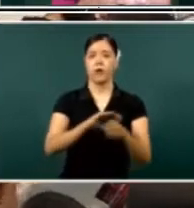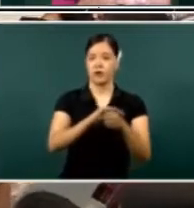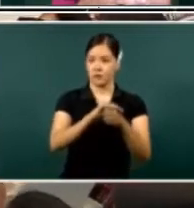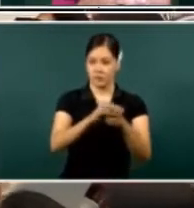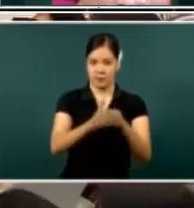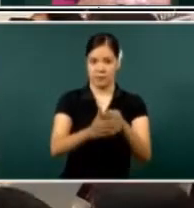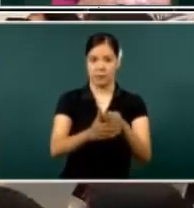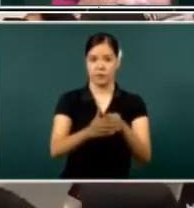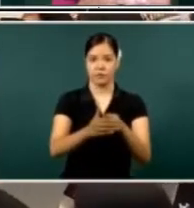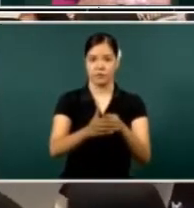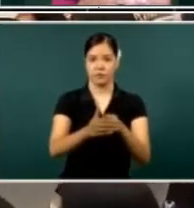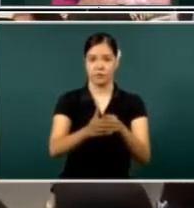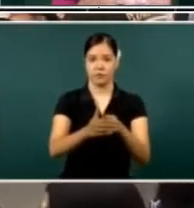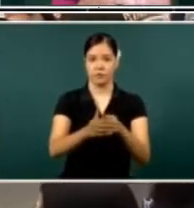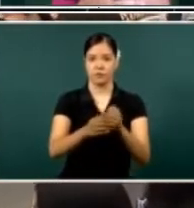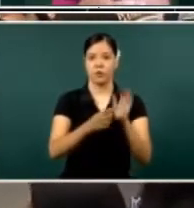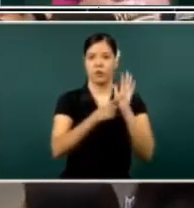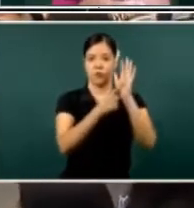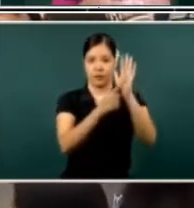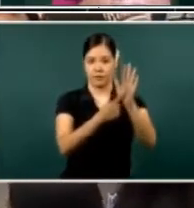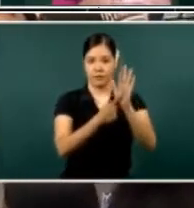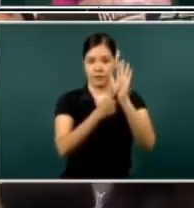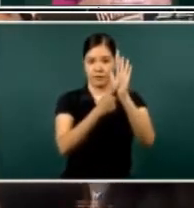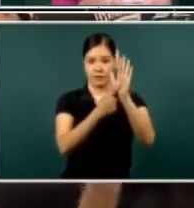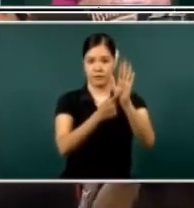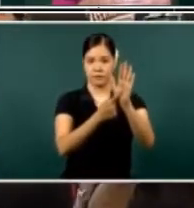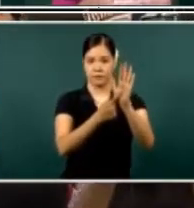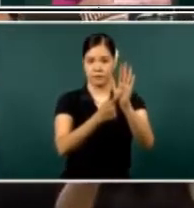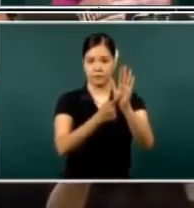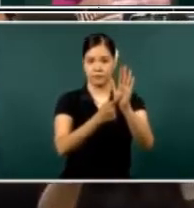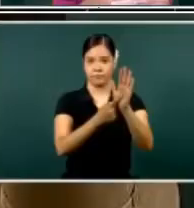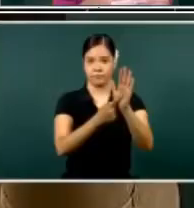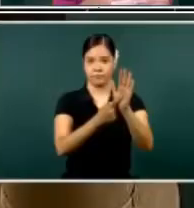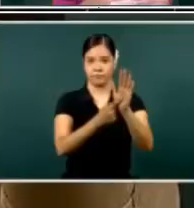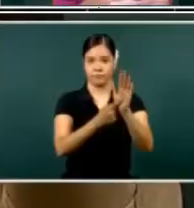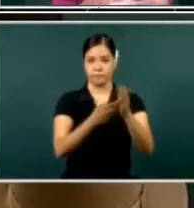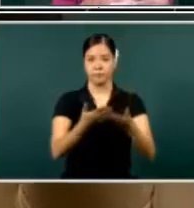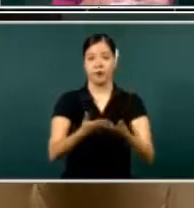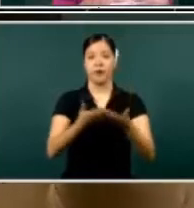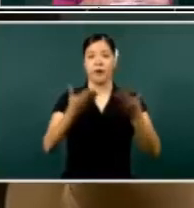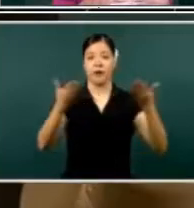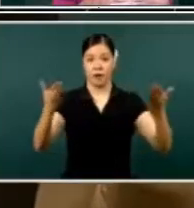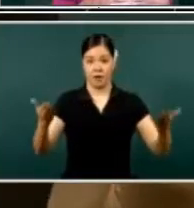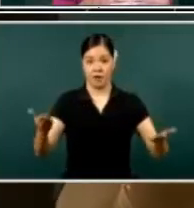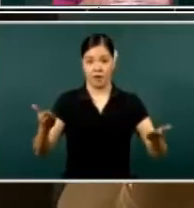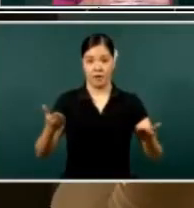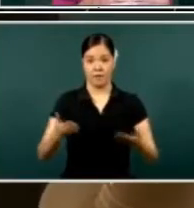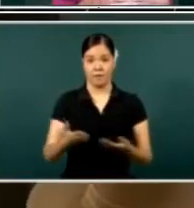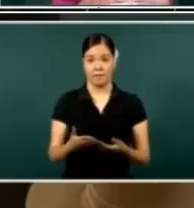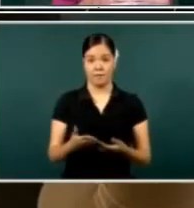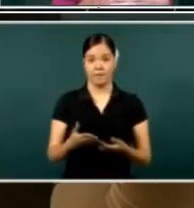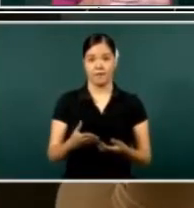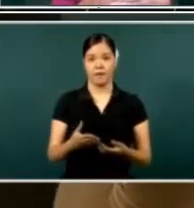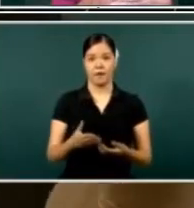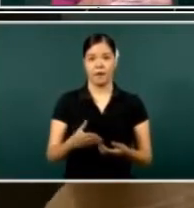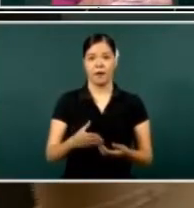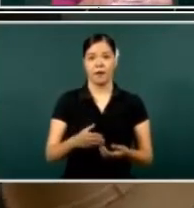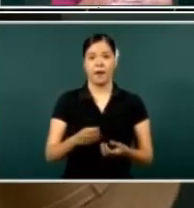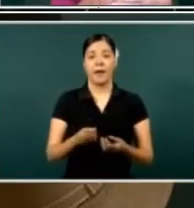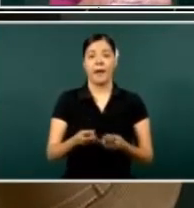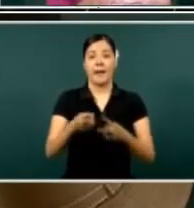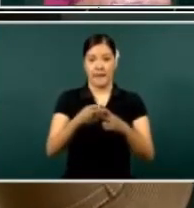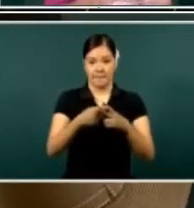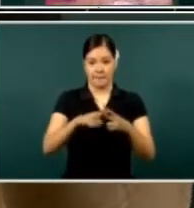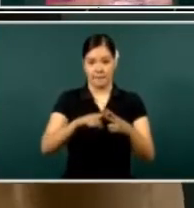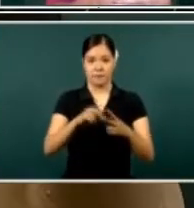So we're going to end with the presentation and now we're going to open up the question and answer